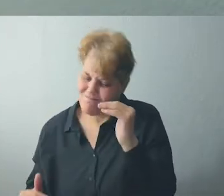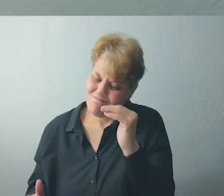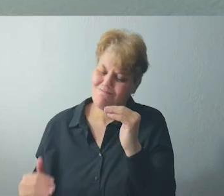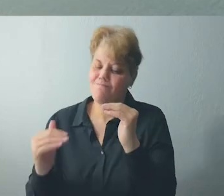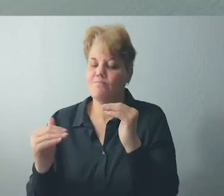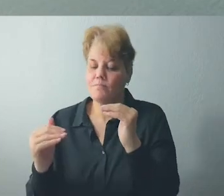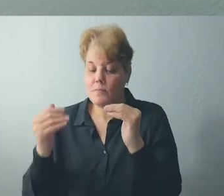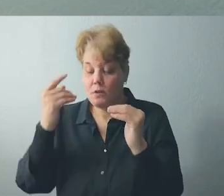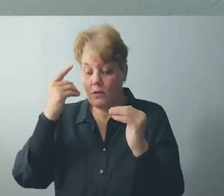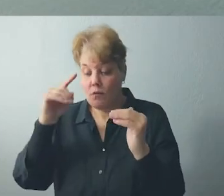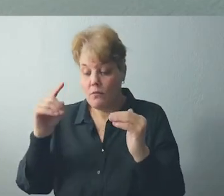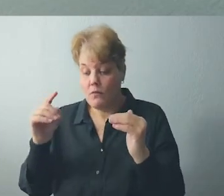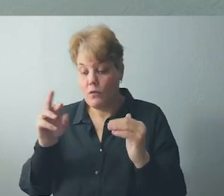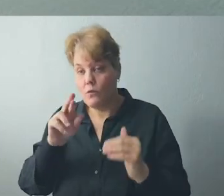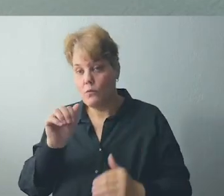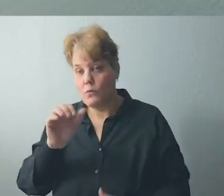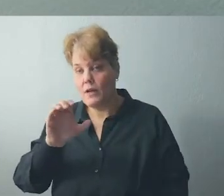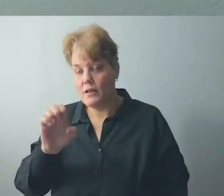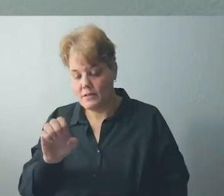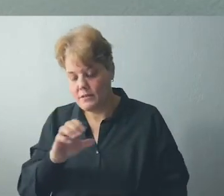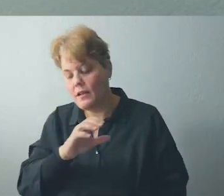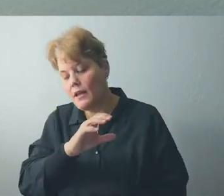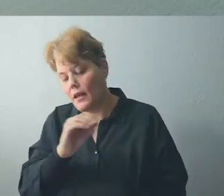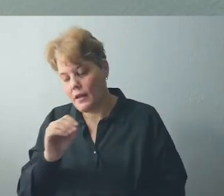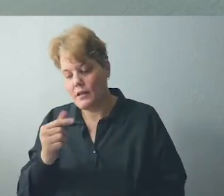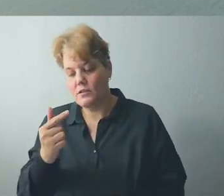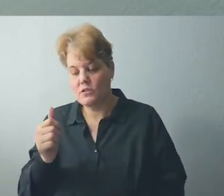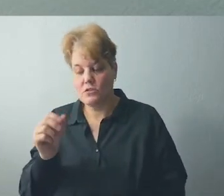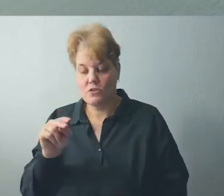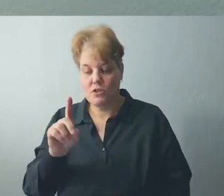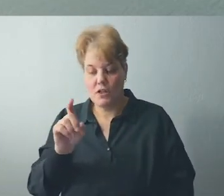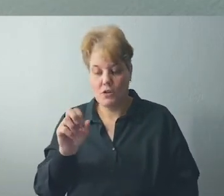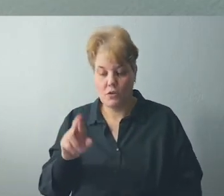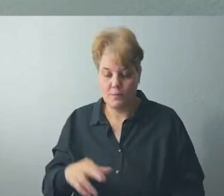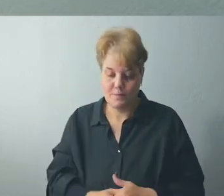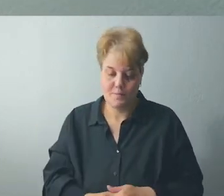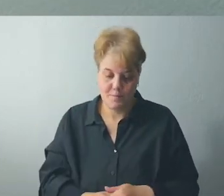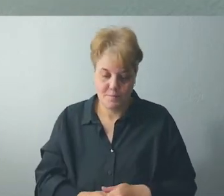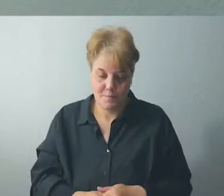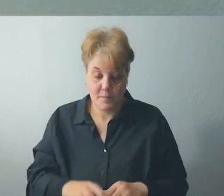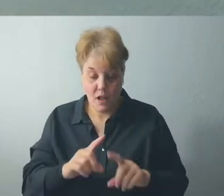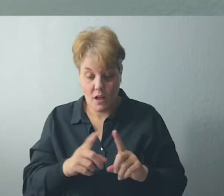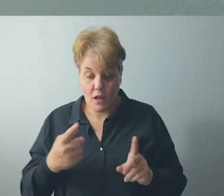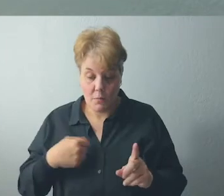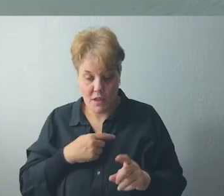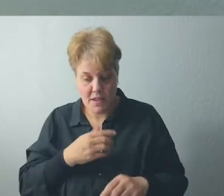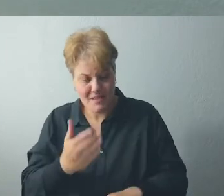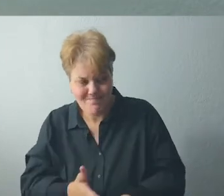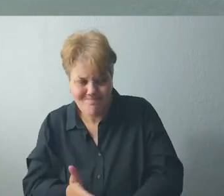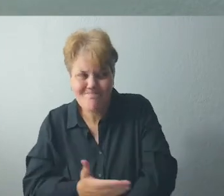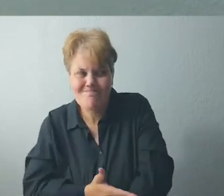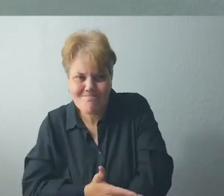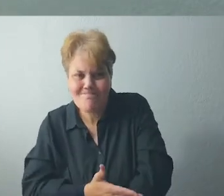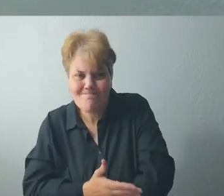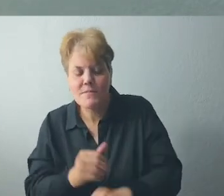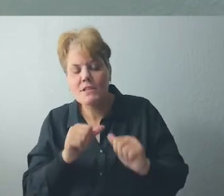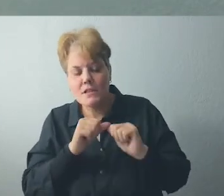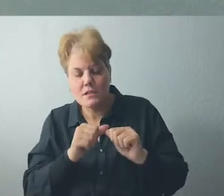advances have been redemptive, we have a long way to go in continuing to make changes in the hearts of Americans.